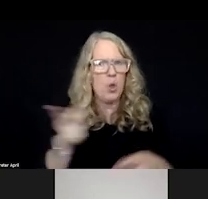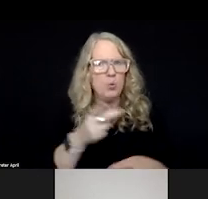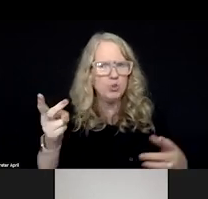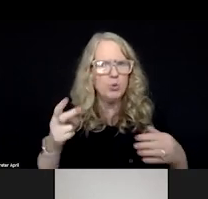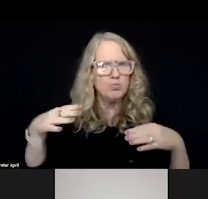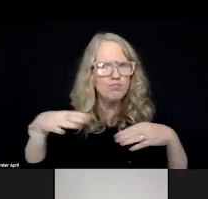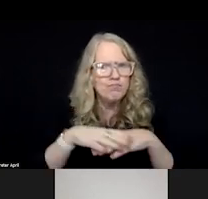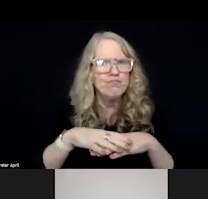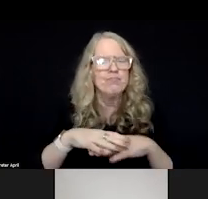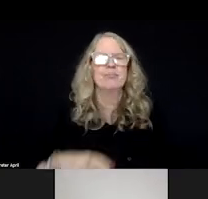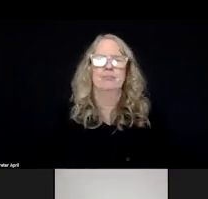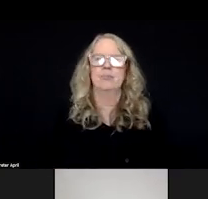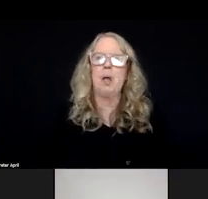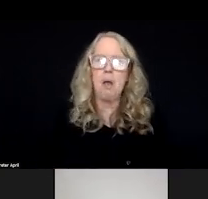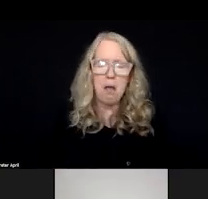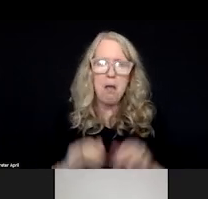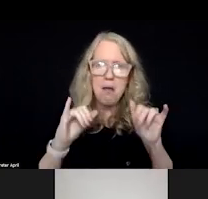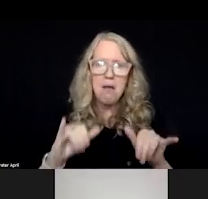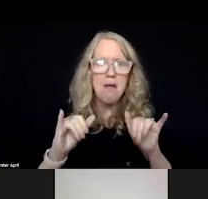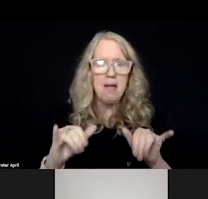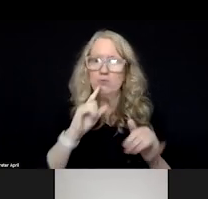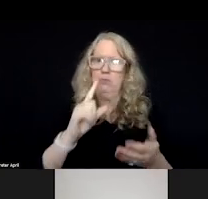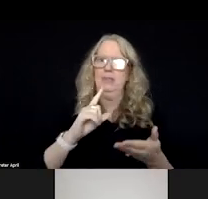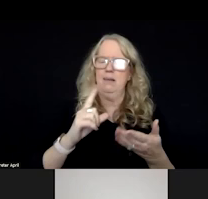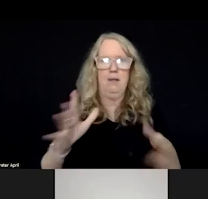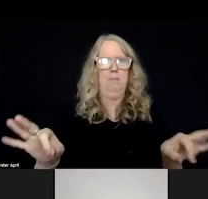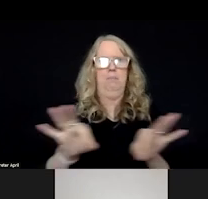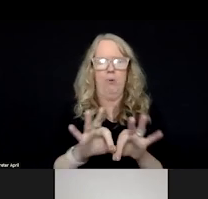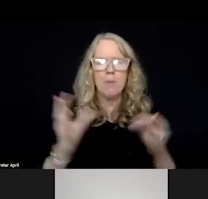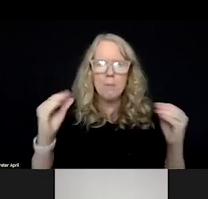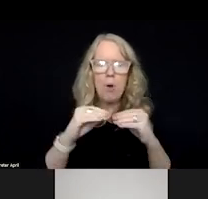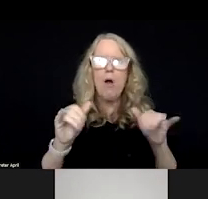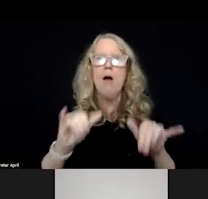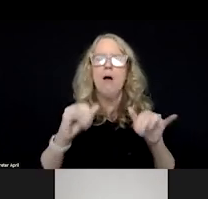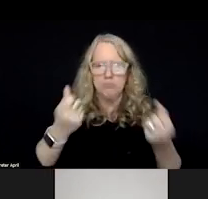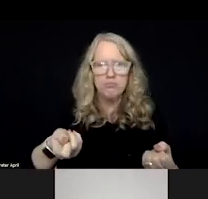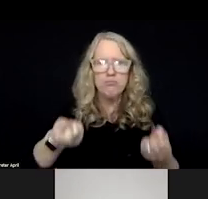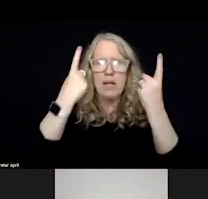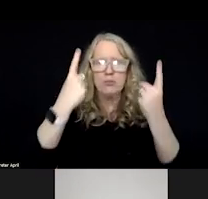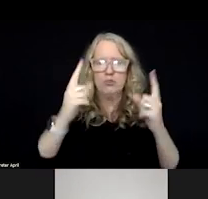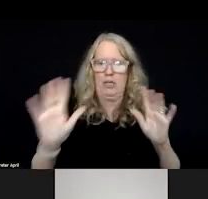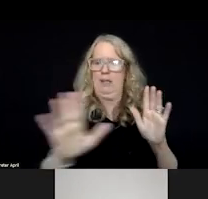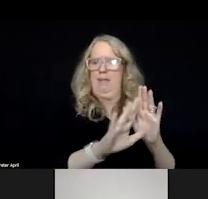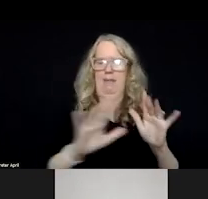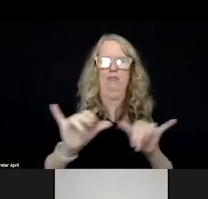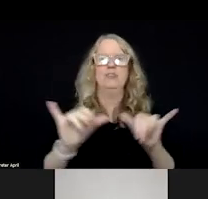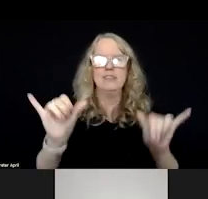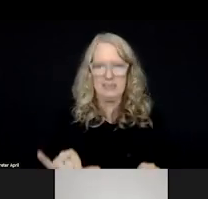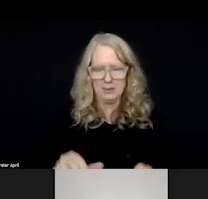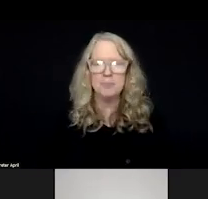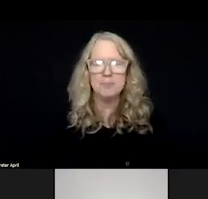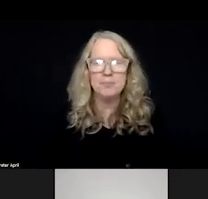which is, was an important piece of understanding the overall system. Also